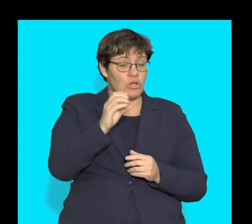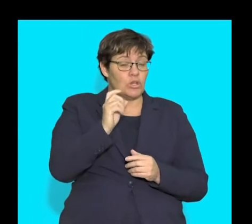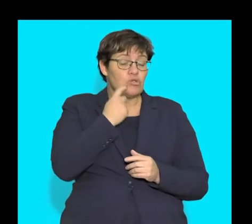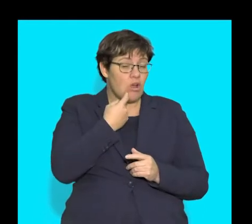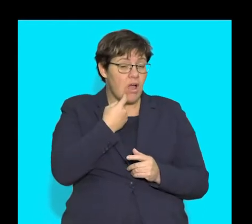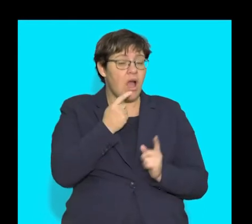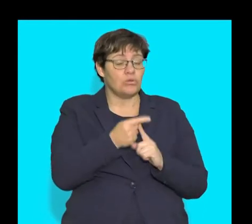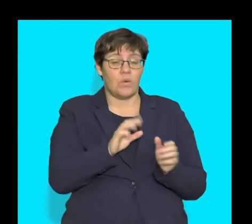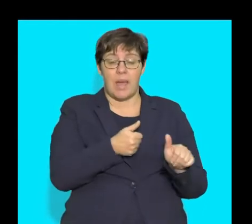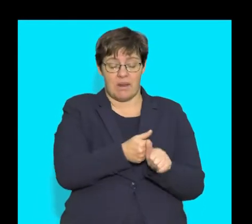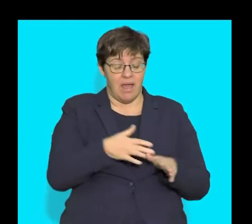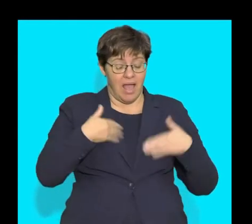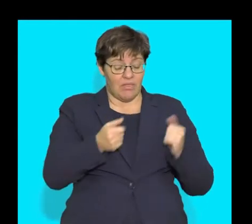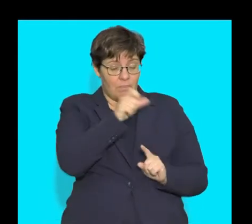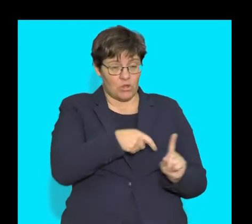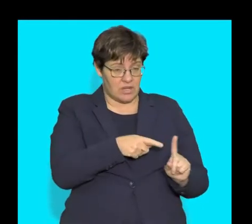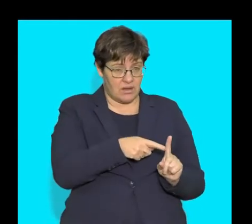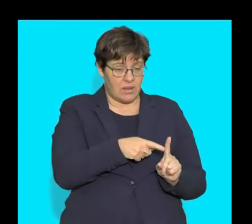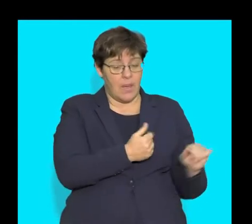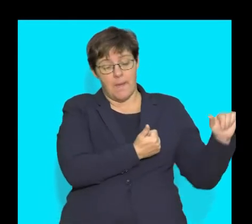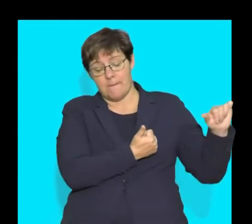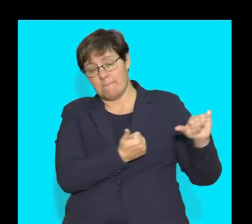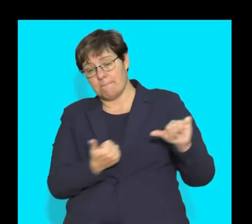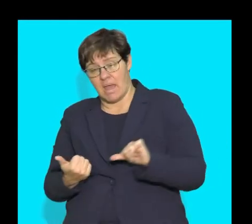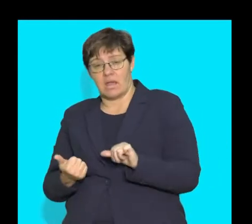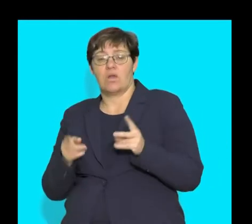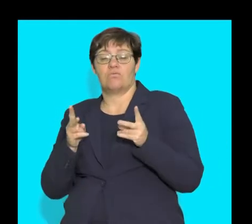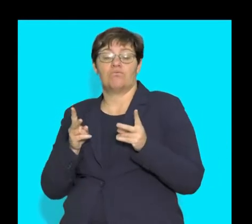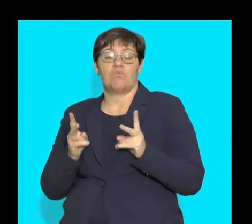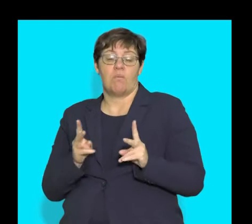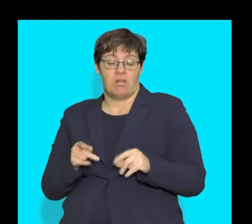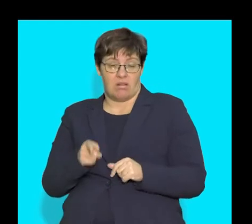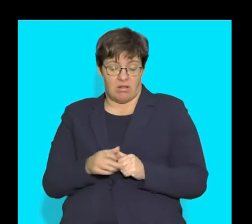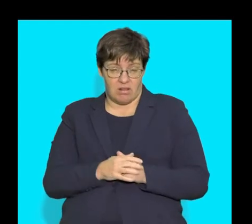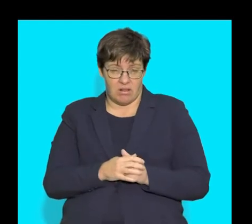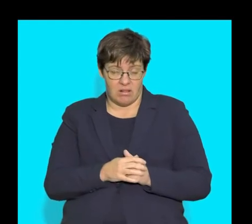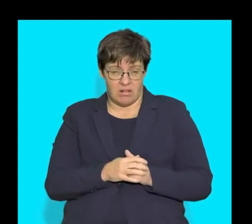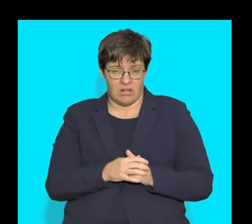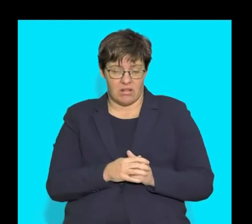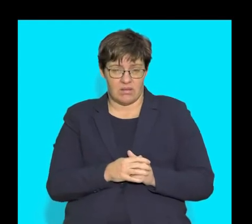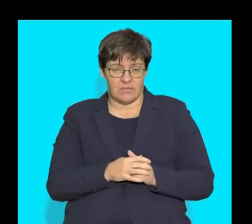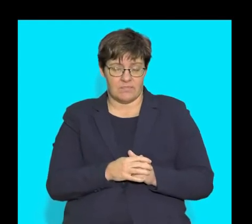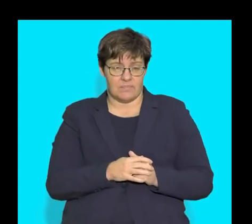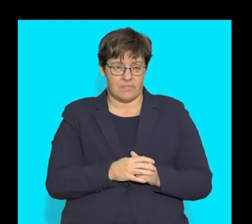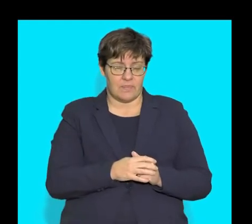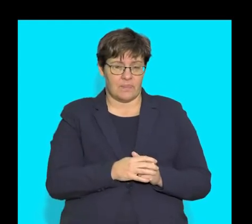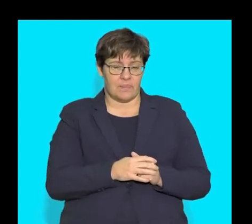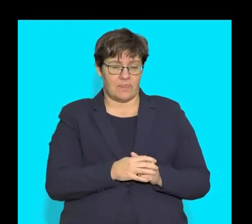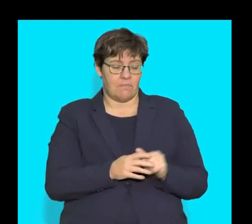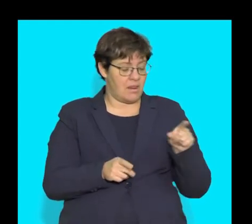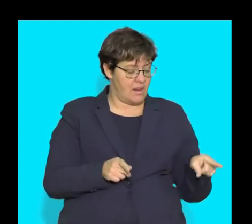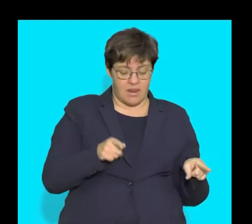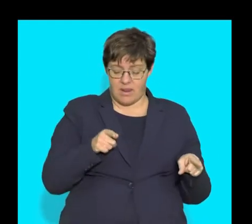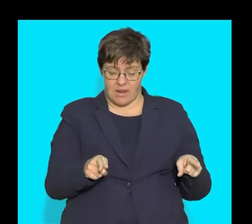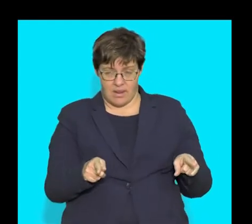A, the healthy person to return to the level when the glucose solution was consumed. So